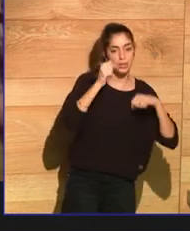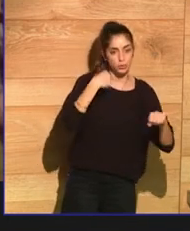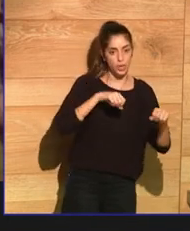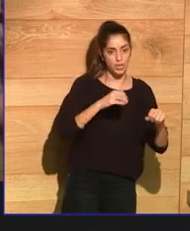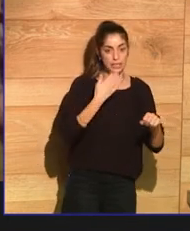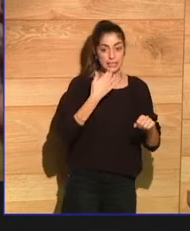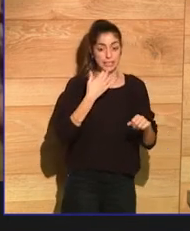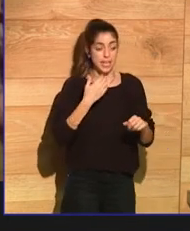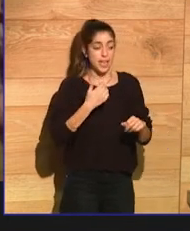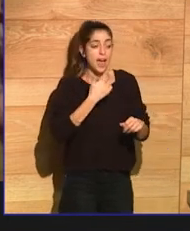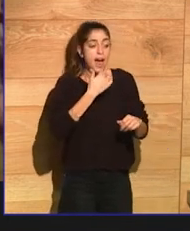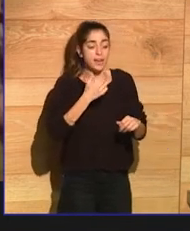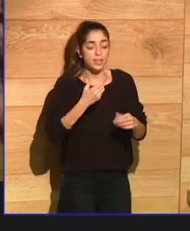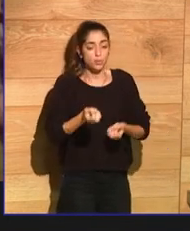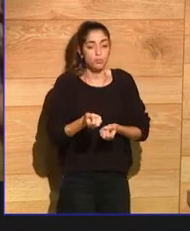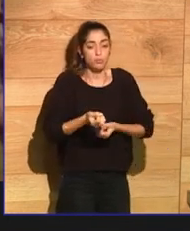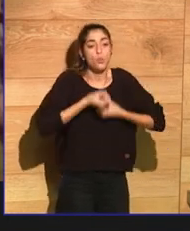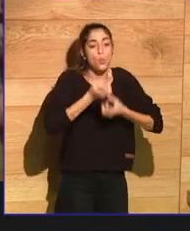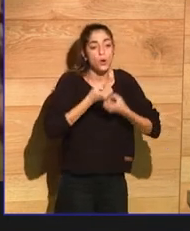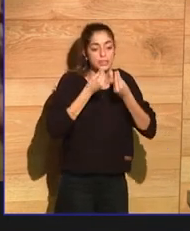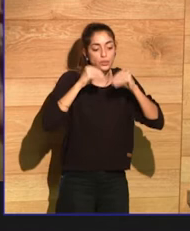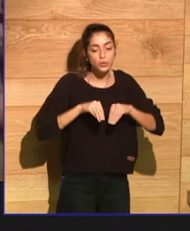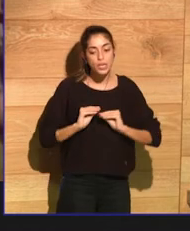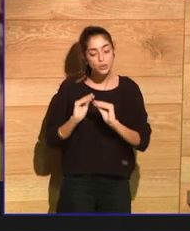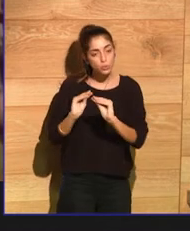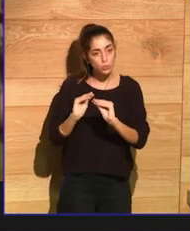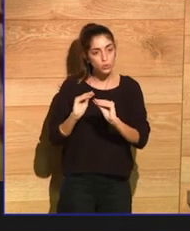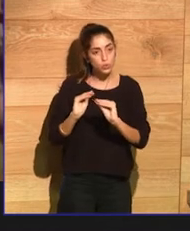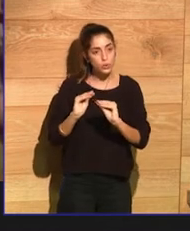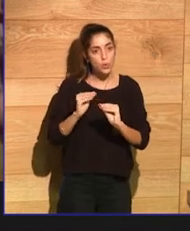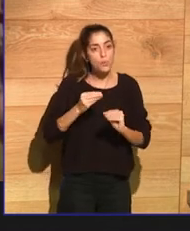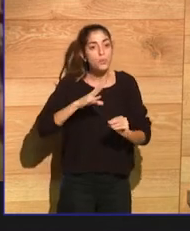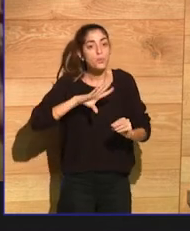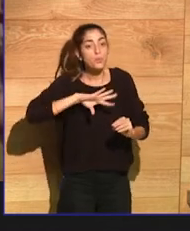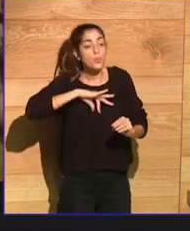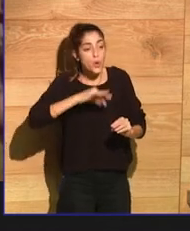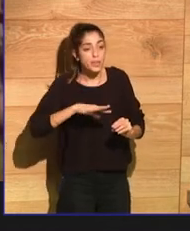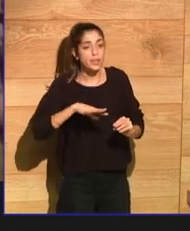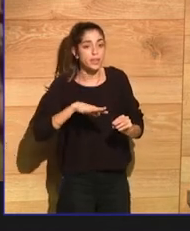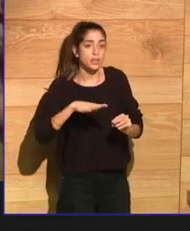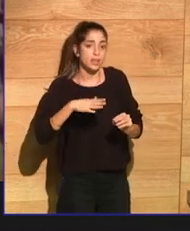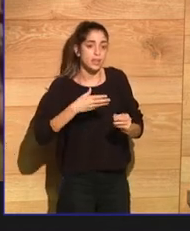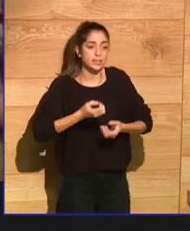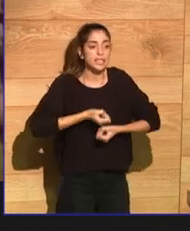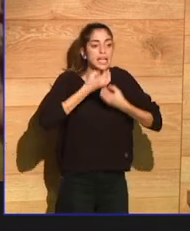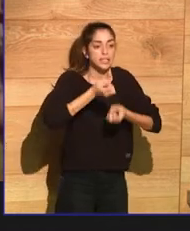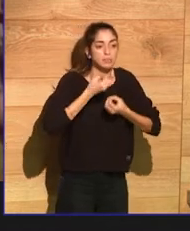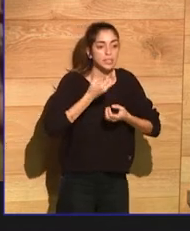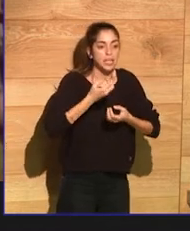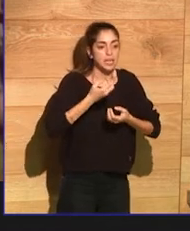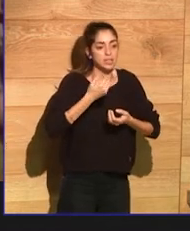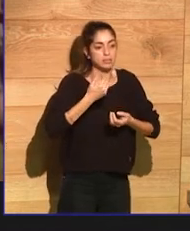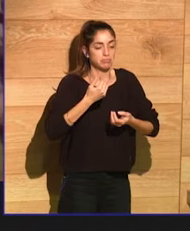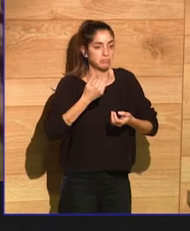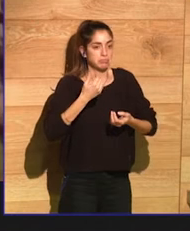to express themselves and to try to perform for me because